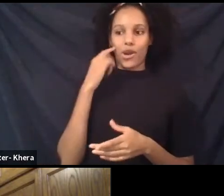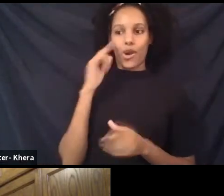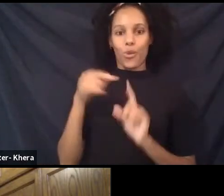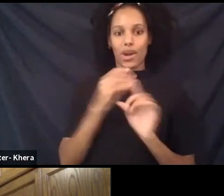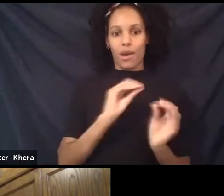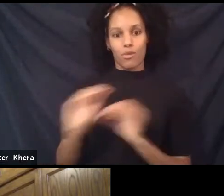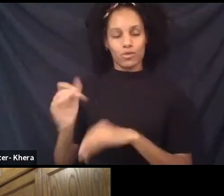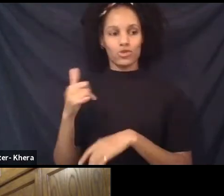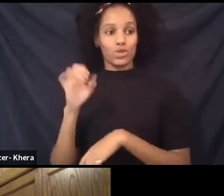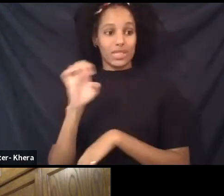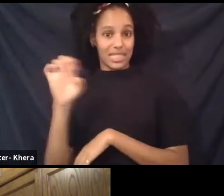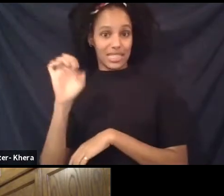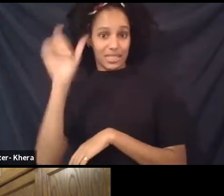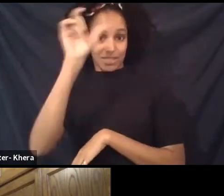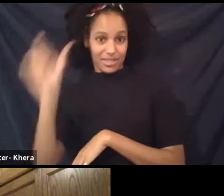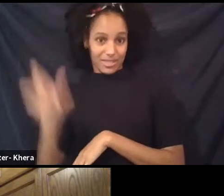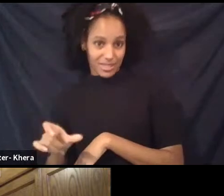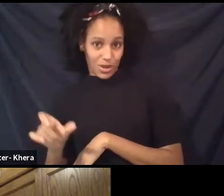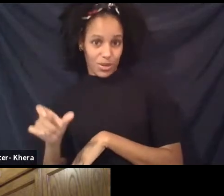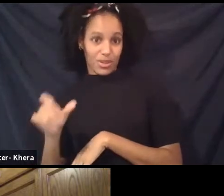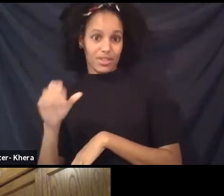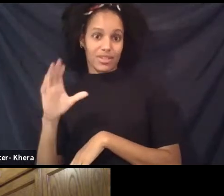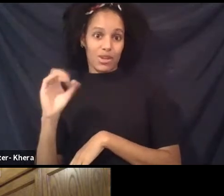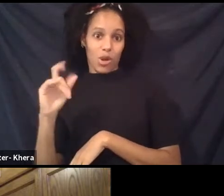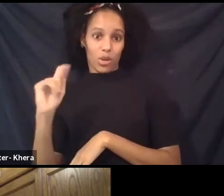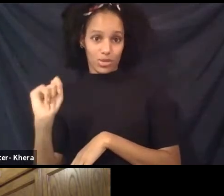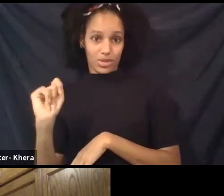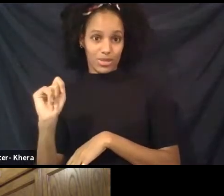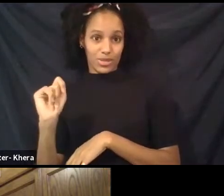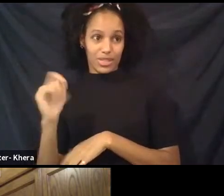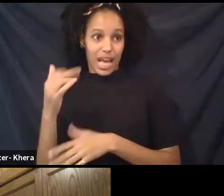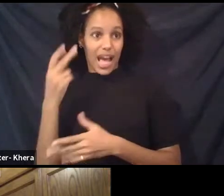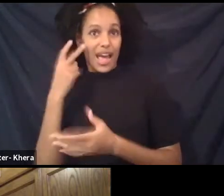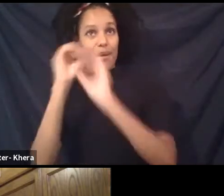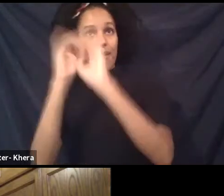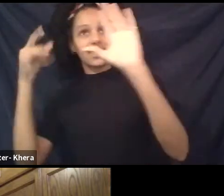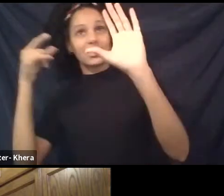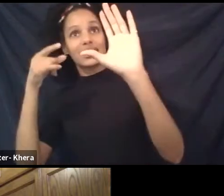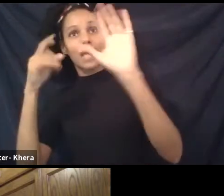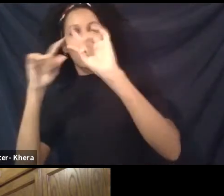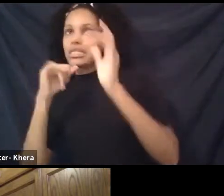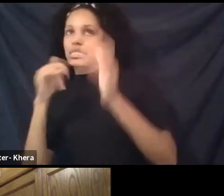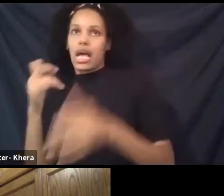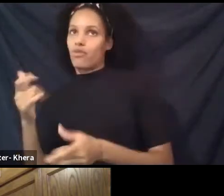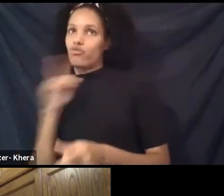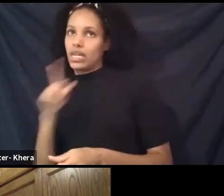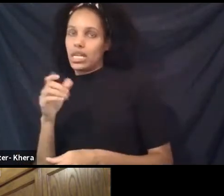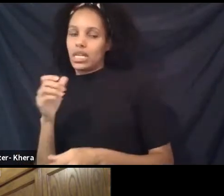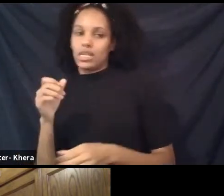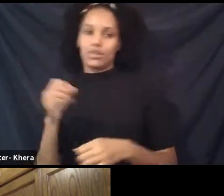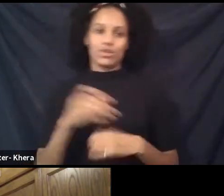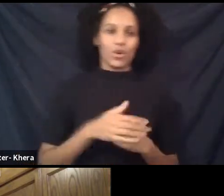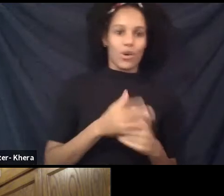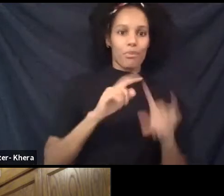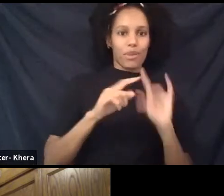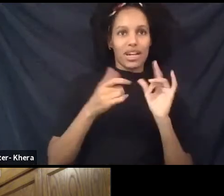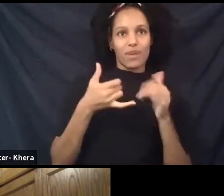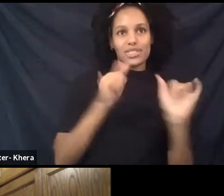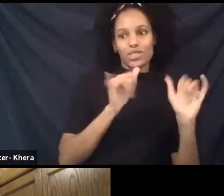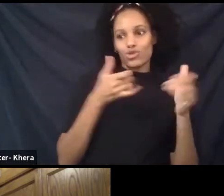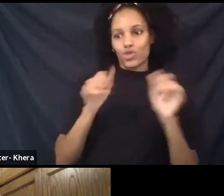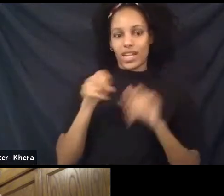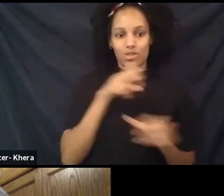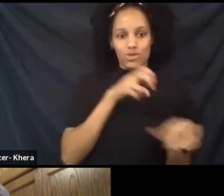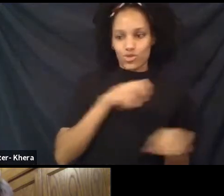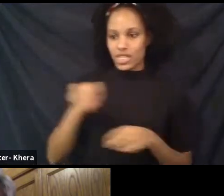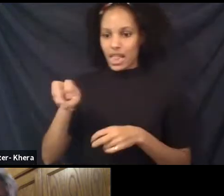no. And romanticized what was home as I was trying to shift and figure out what's home was there.